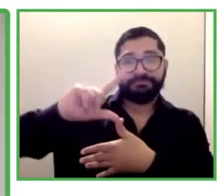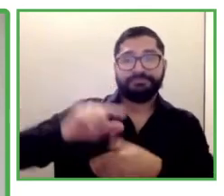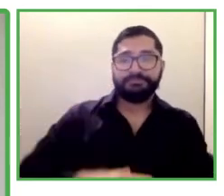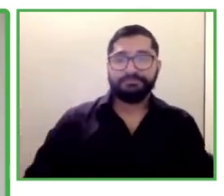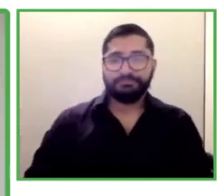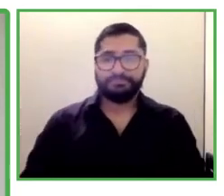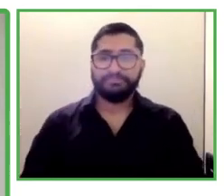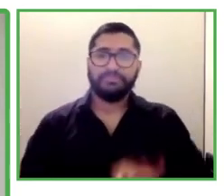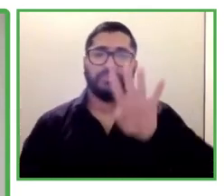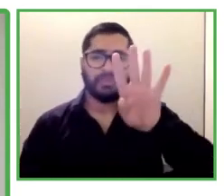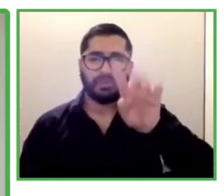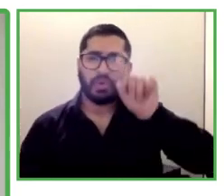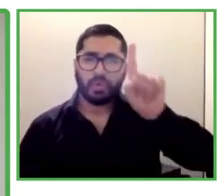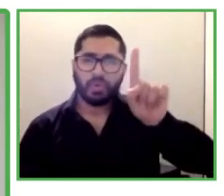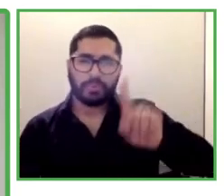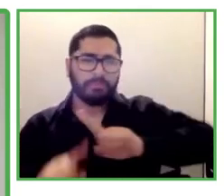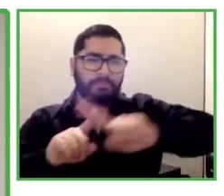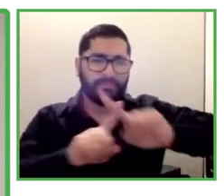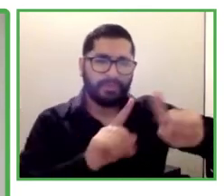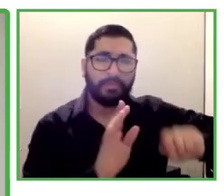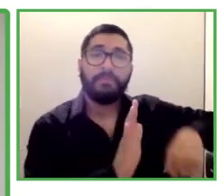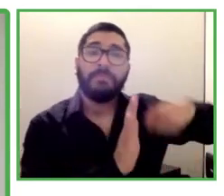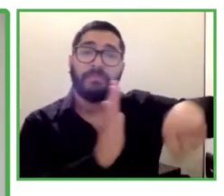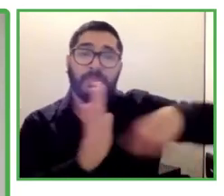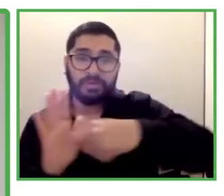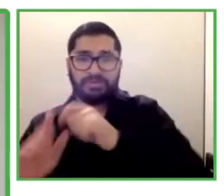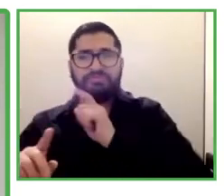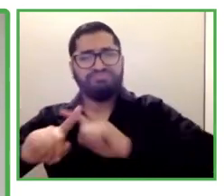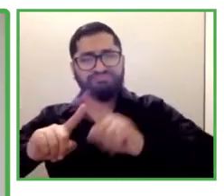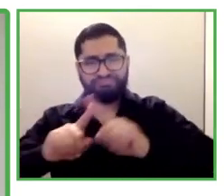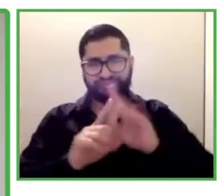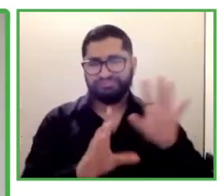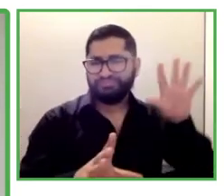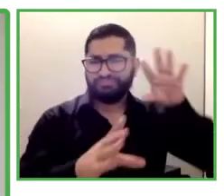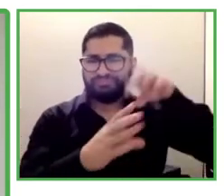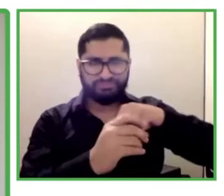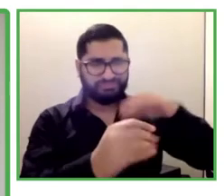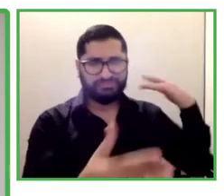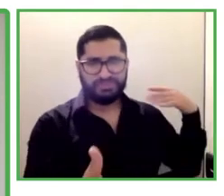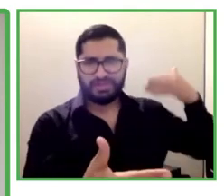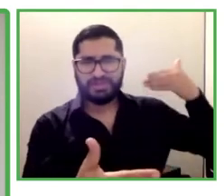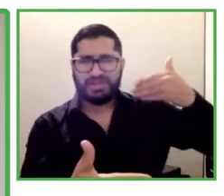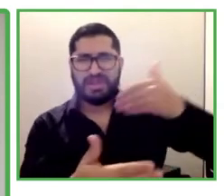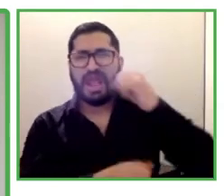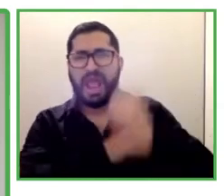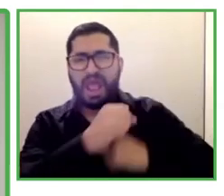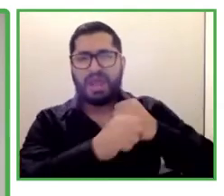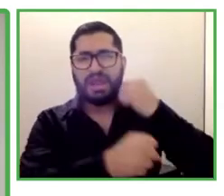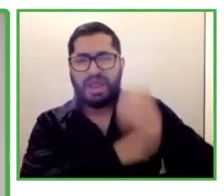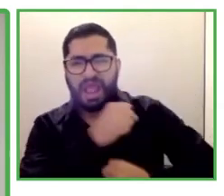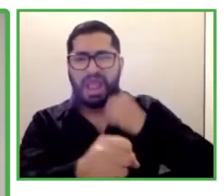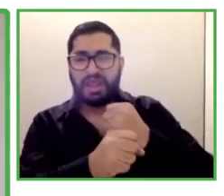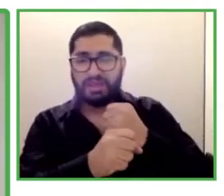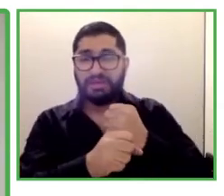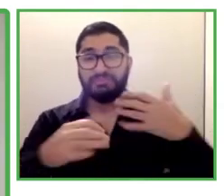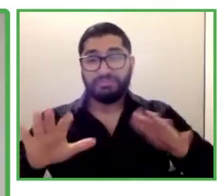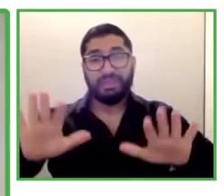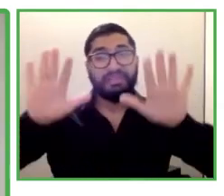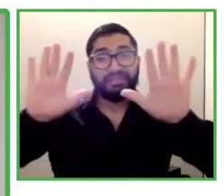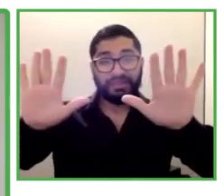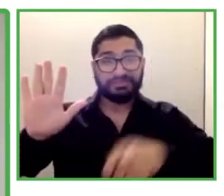10 new projects will again be participating this year. But most important, several of these projects have already